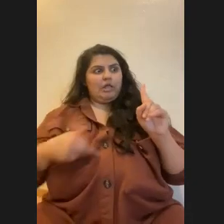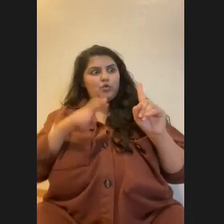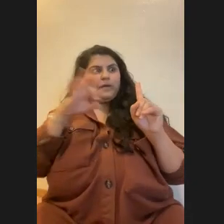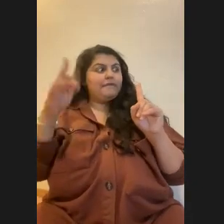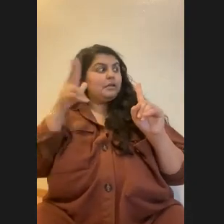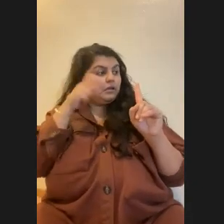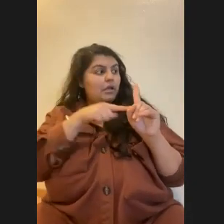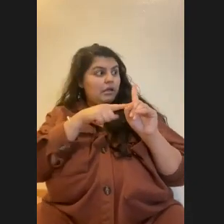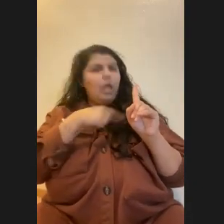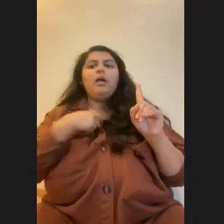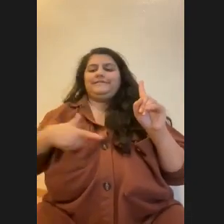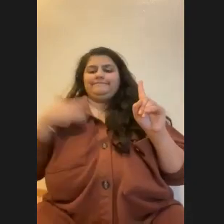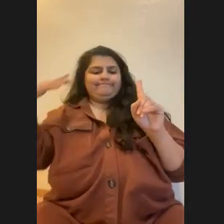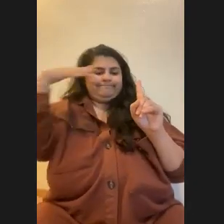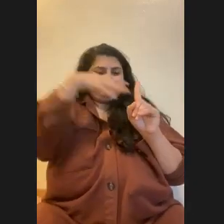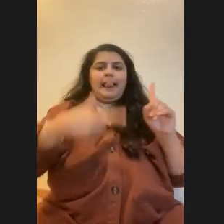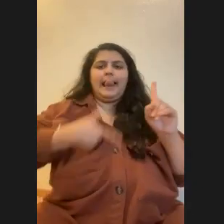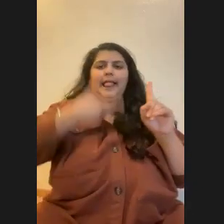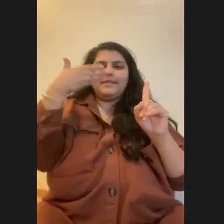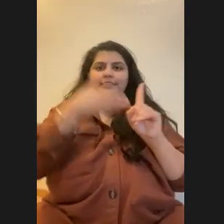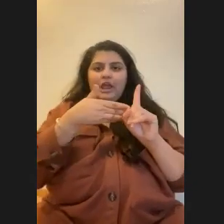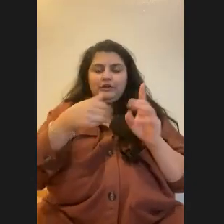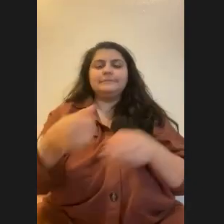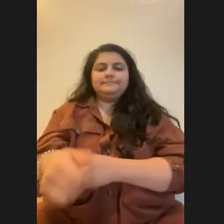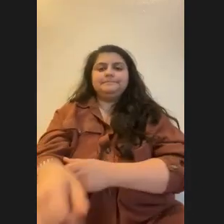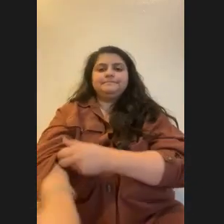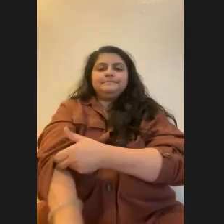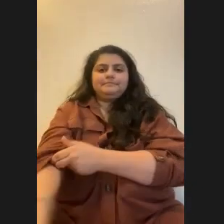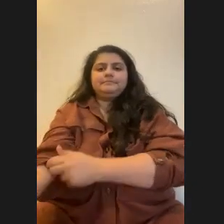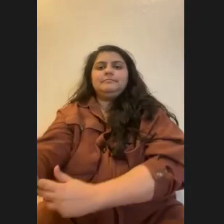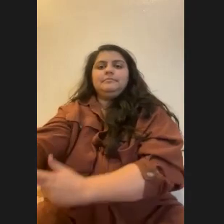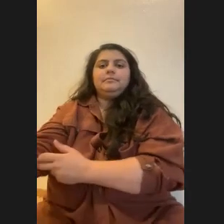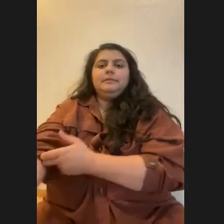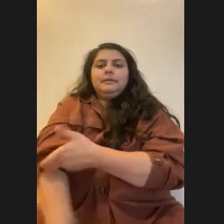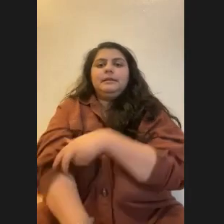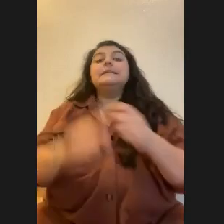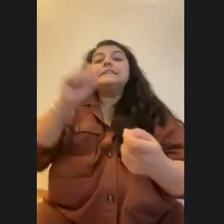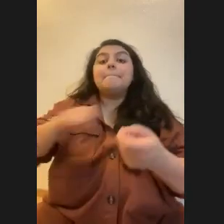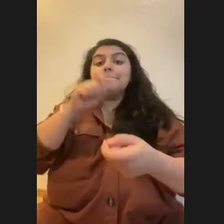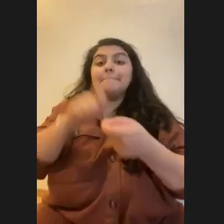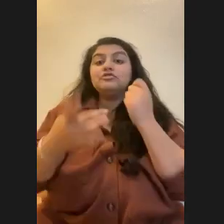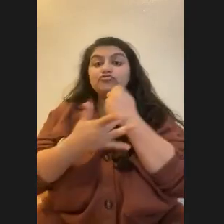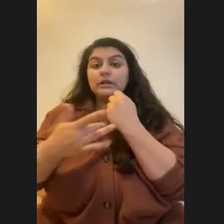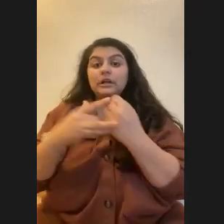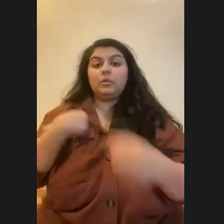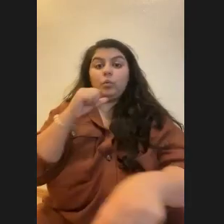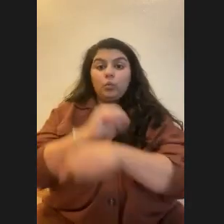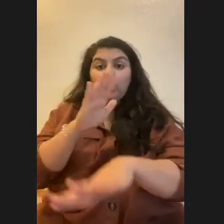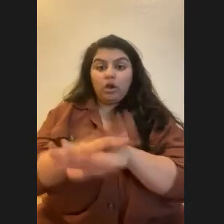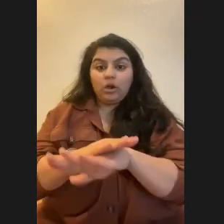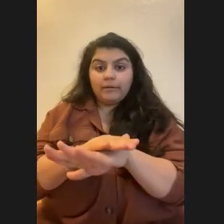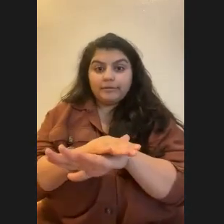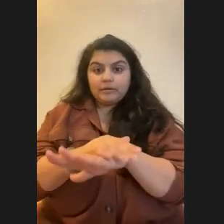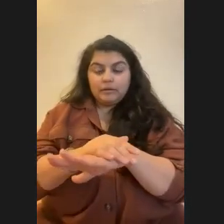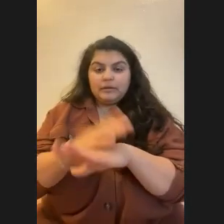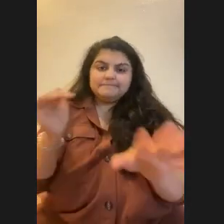that that's a healthy place to live. Um, the specific technology I'm working on would is, um, coral.